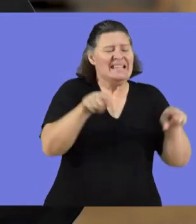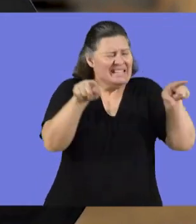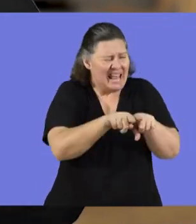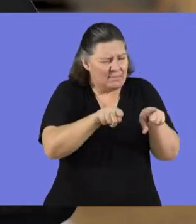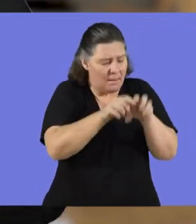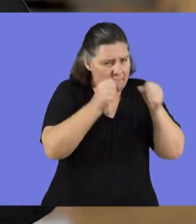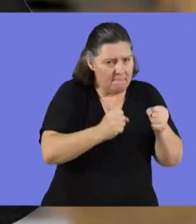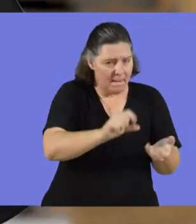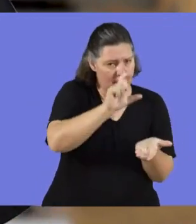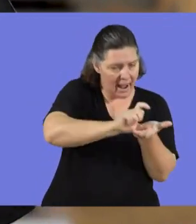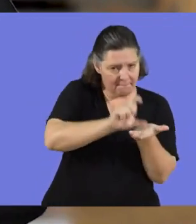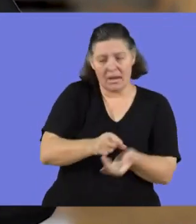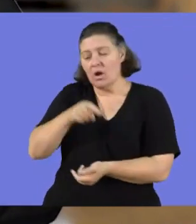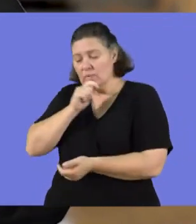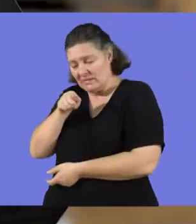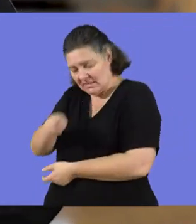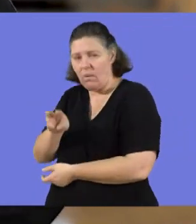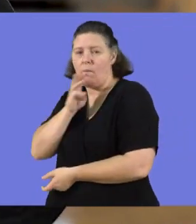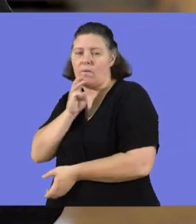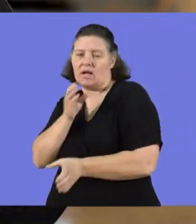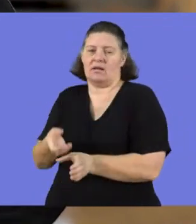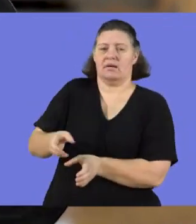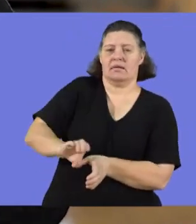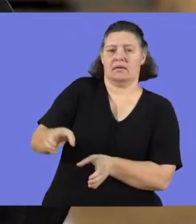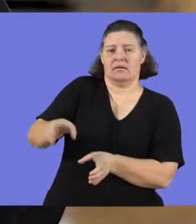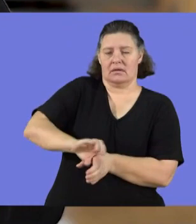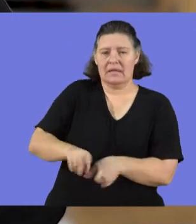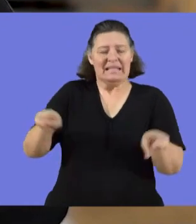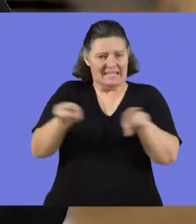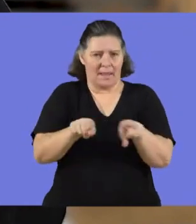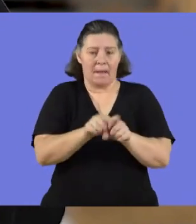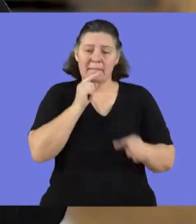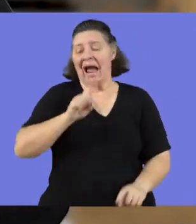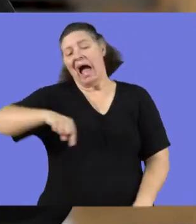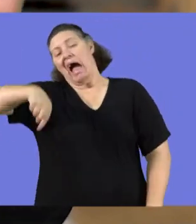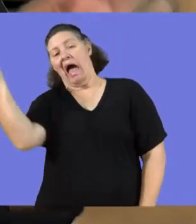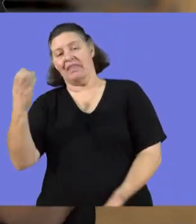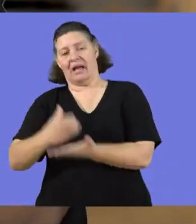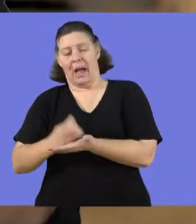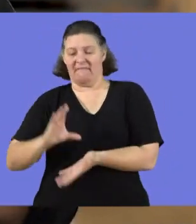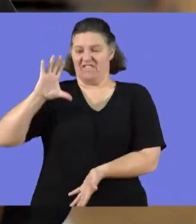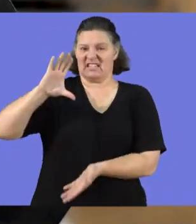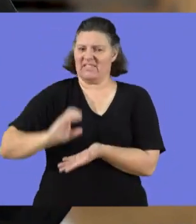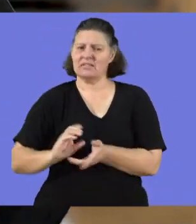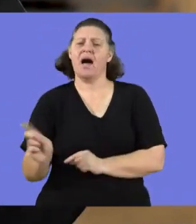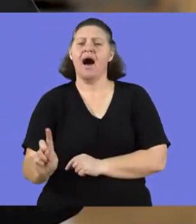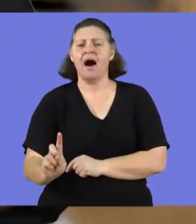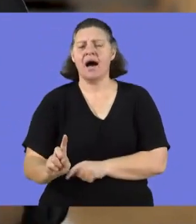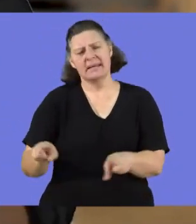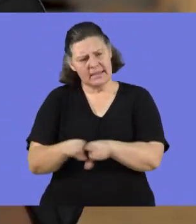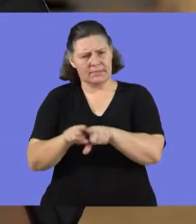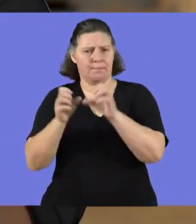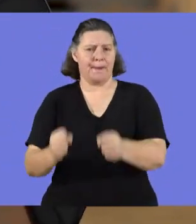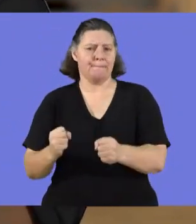use the cup to measure the water. So the same instrument should be used to measure both the juice and the